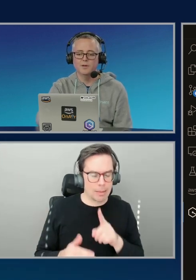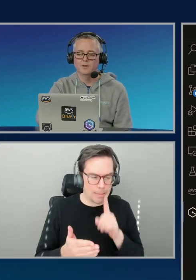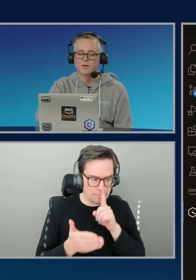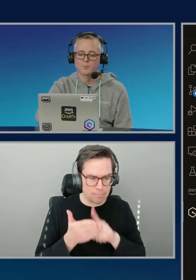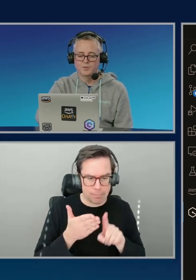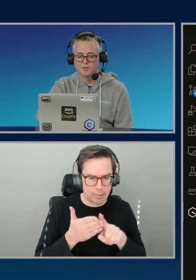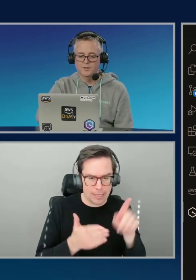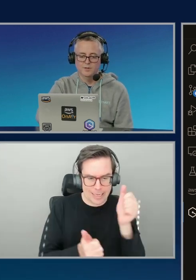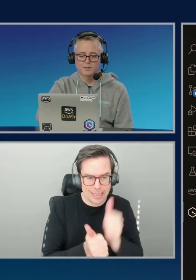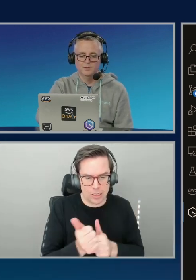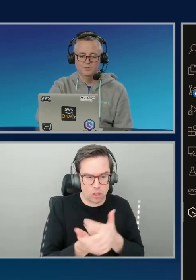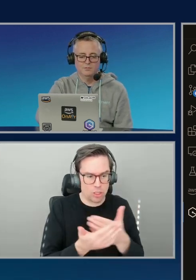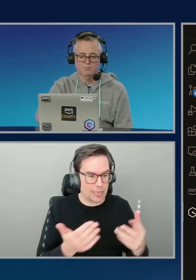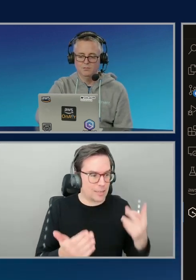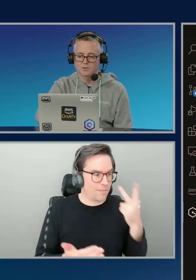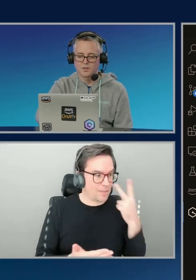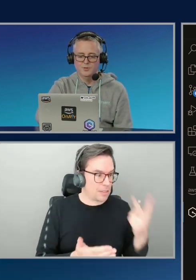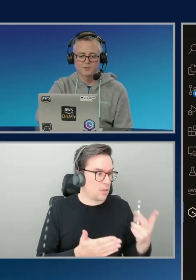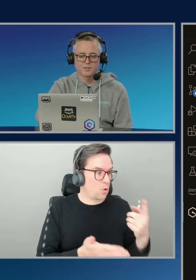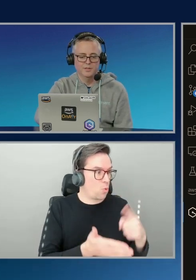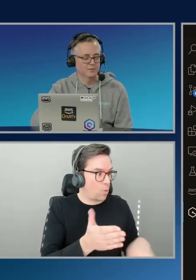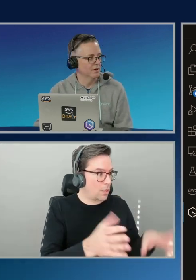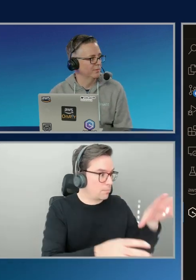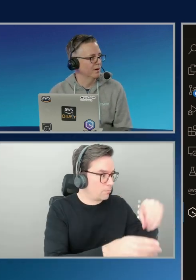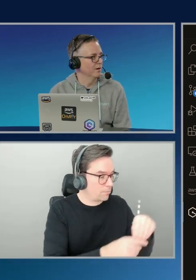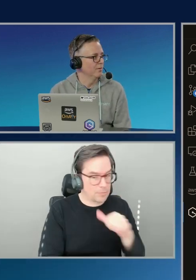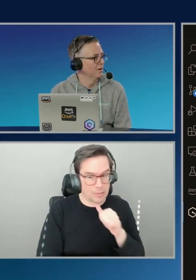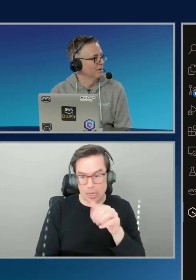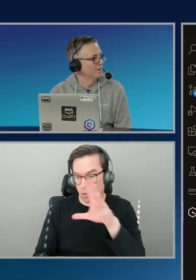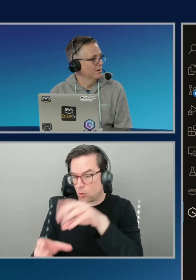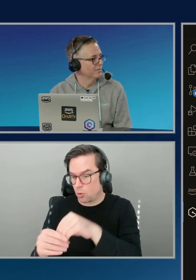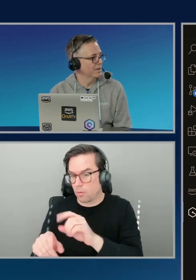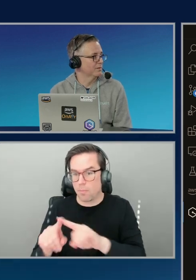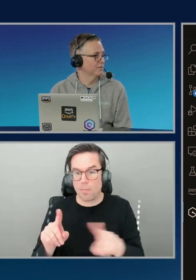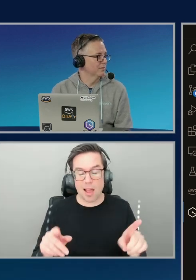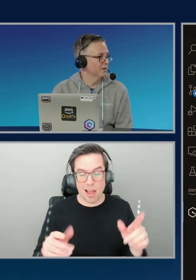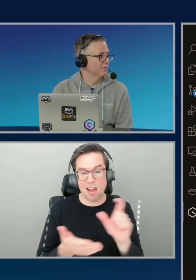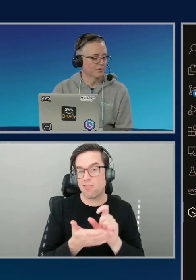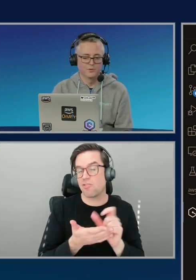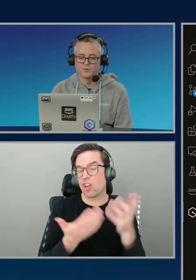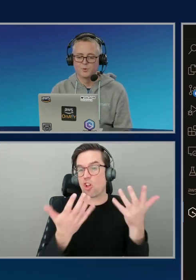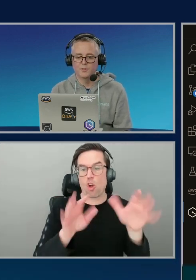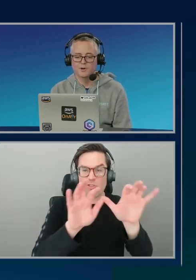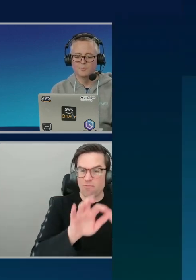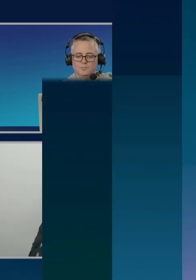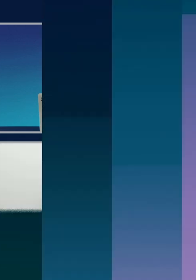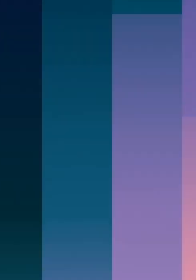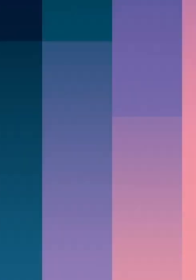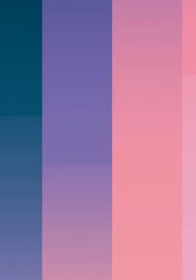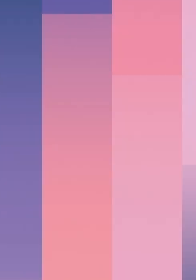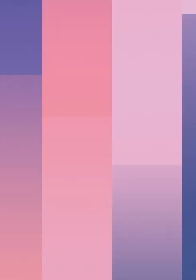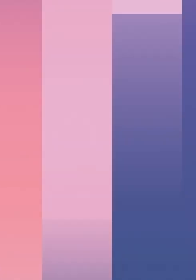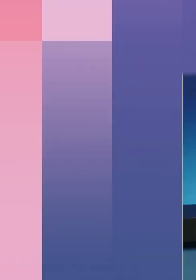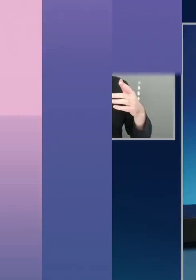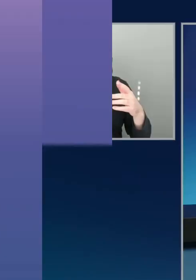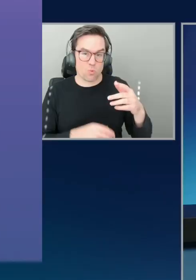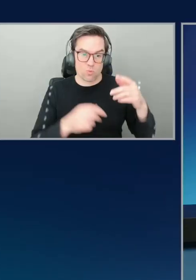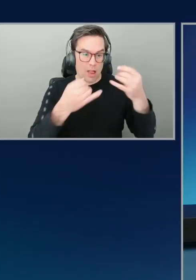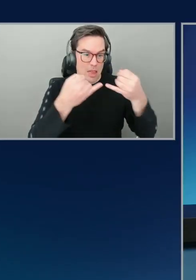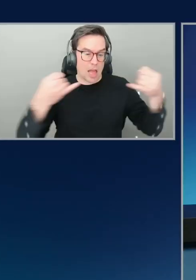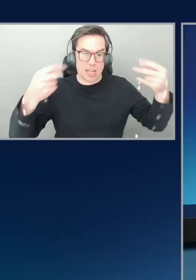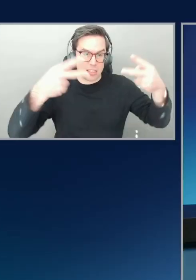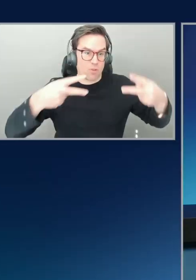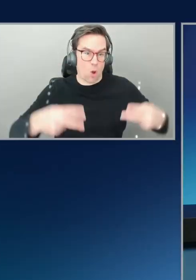isn't covered here, but you can see, right, this is a couple hundred lines of code that it wrote of tests. Nice. So this is pretty thorough. That's great. And,